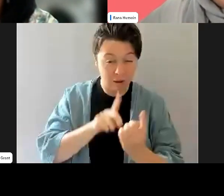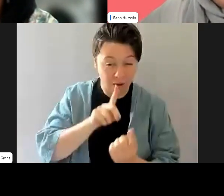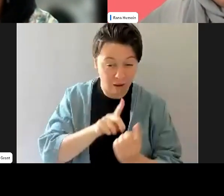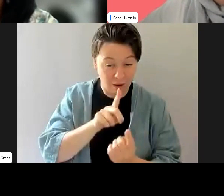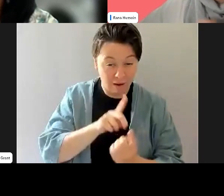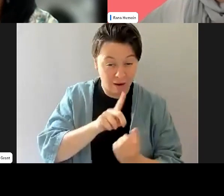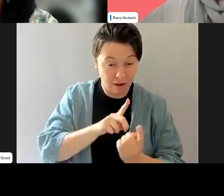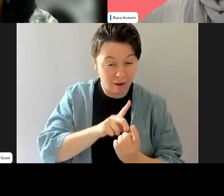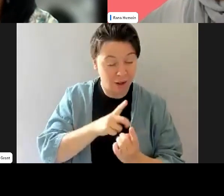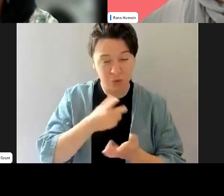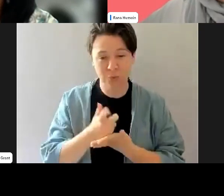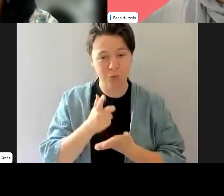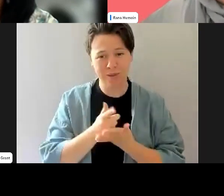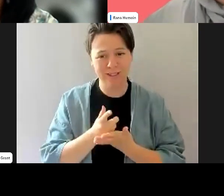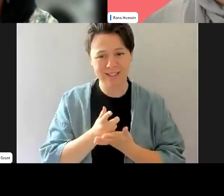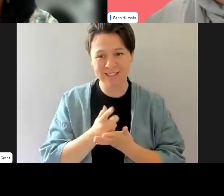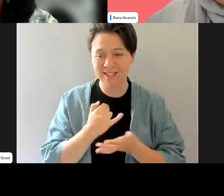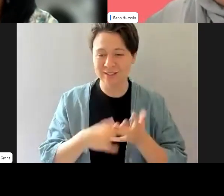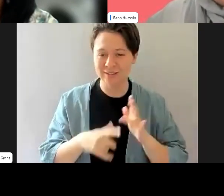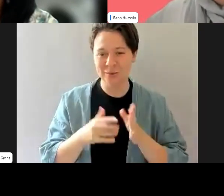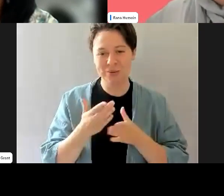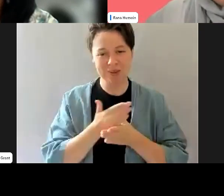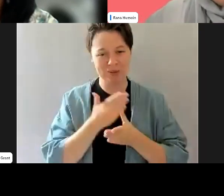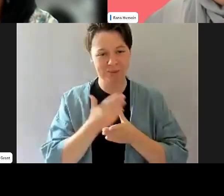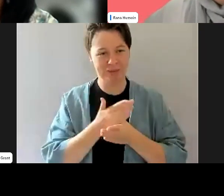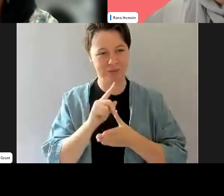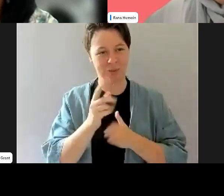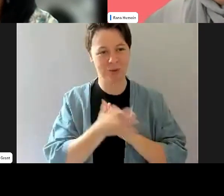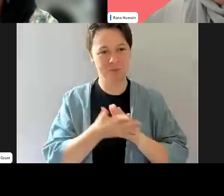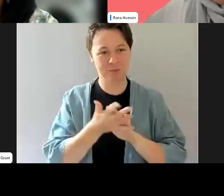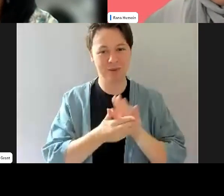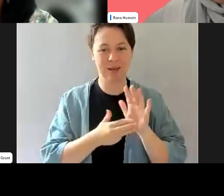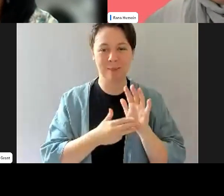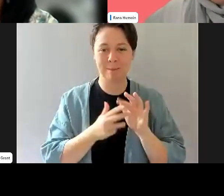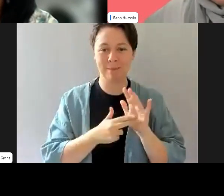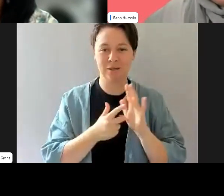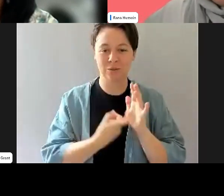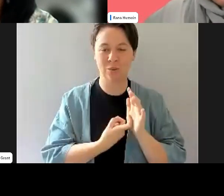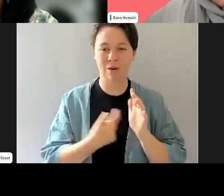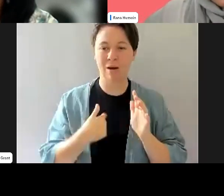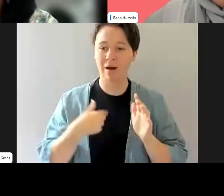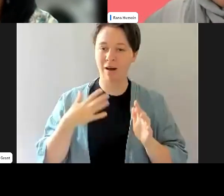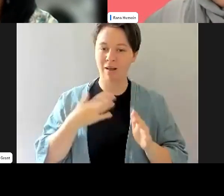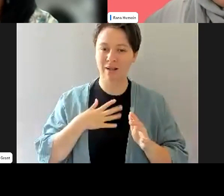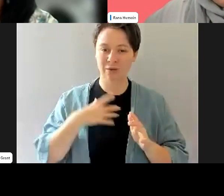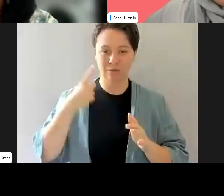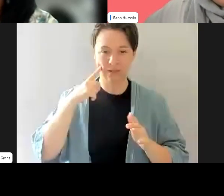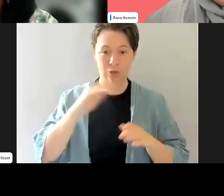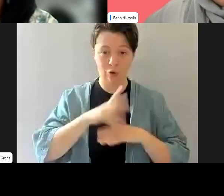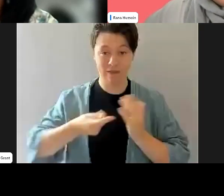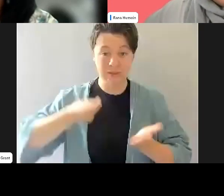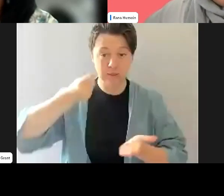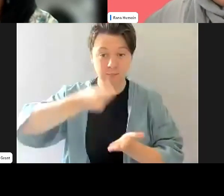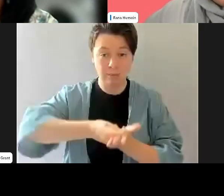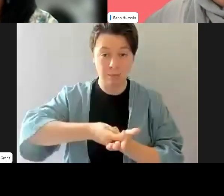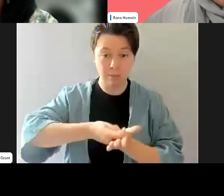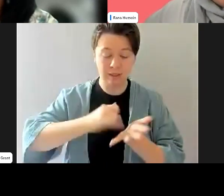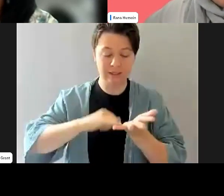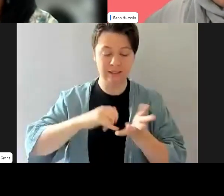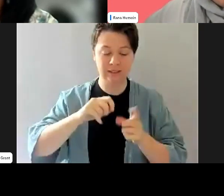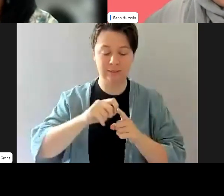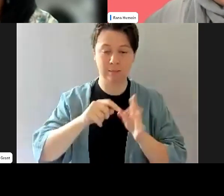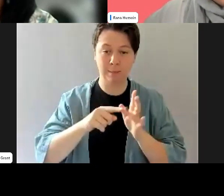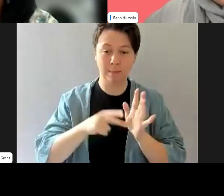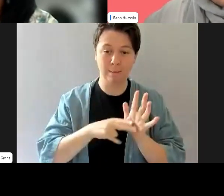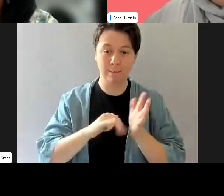and so it just, it sort of depends what you mean by that. I like to think about sponsorship. Um, and we know that sponsorship is sort of